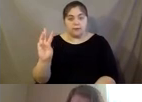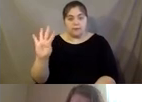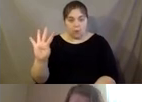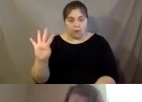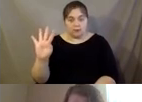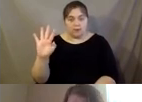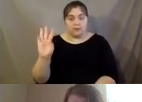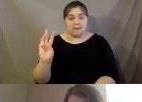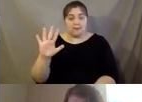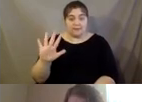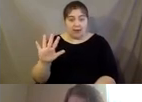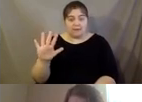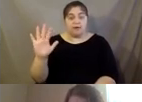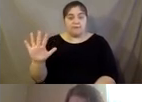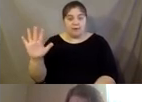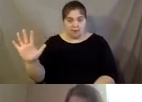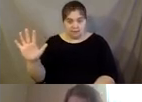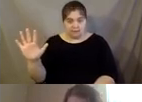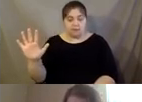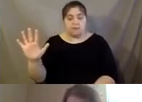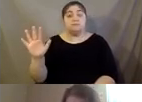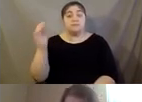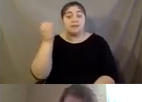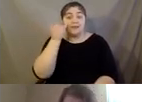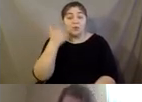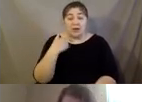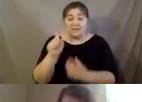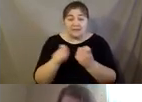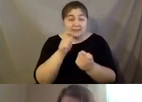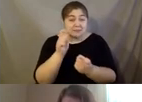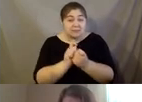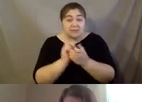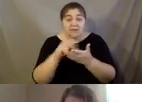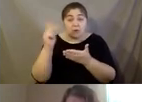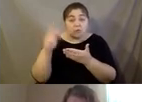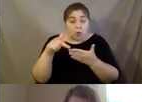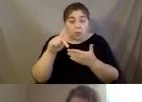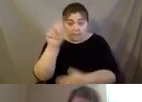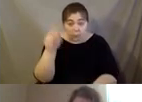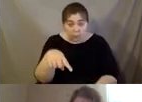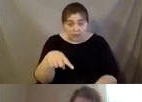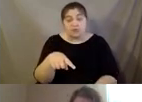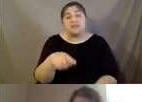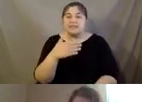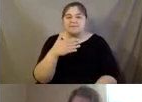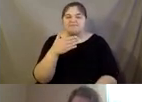-6555. If you have a specific kind of programmatic question, um, it's probably easiest just to reach out